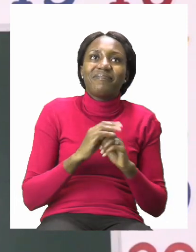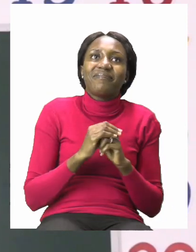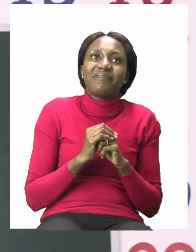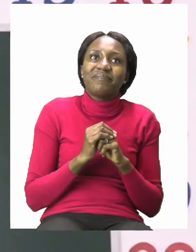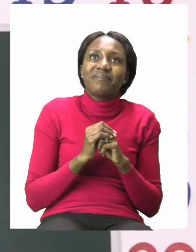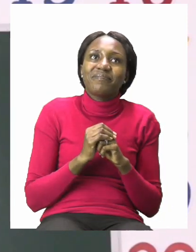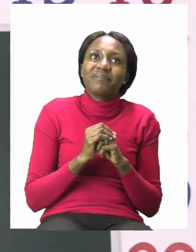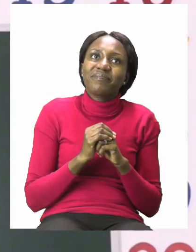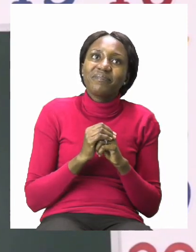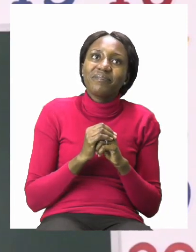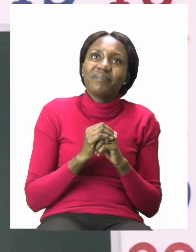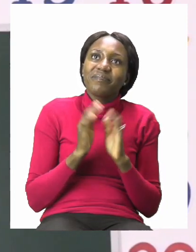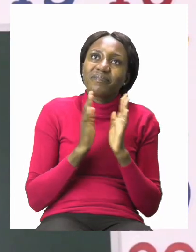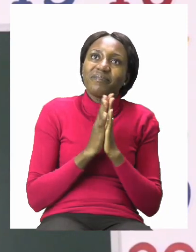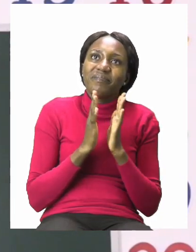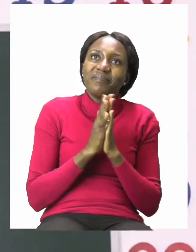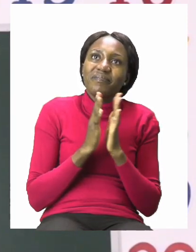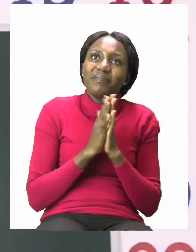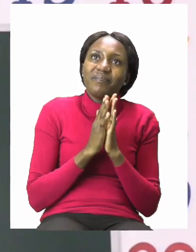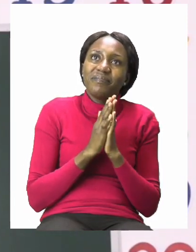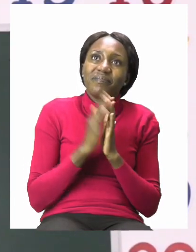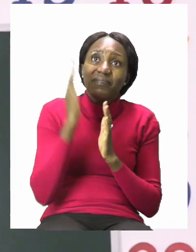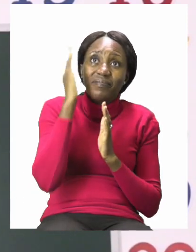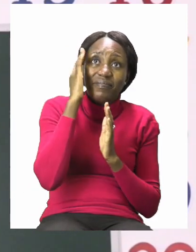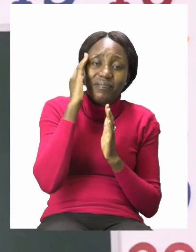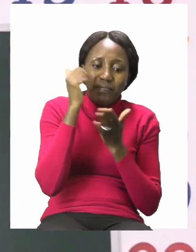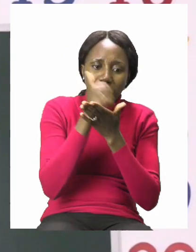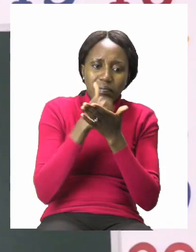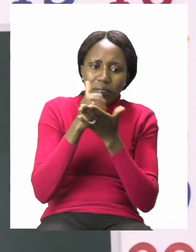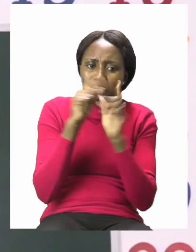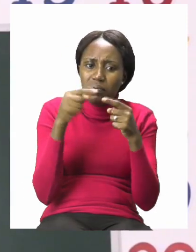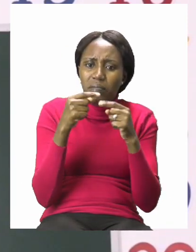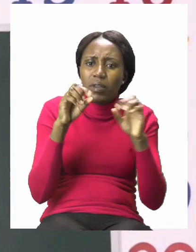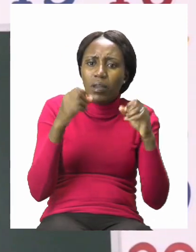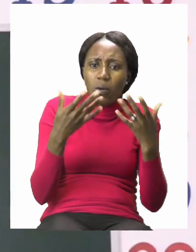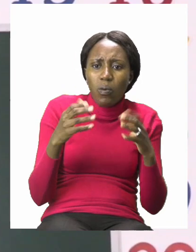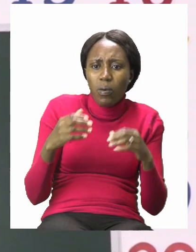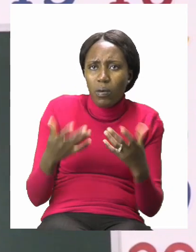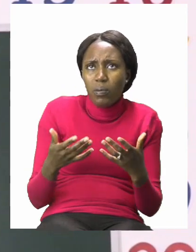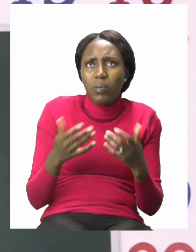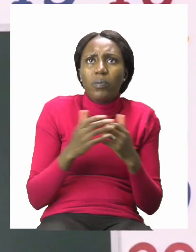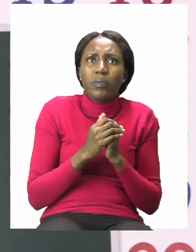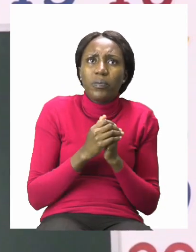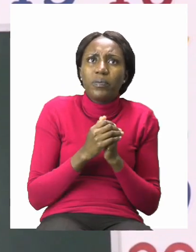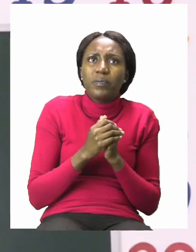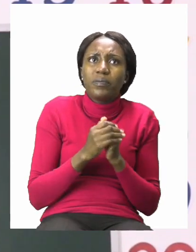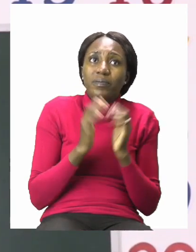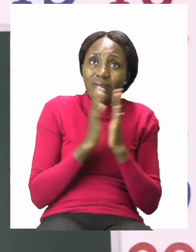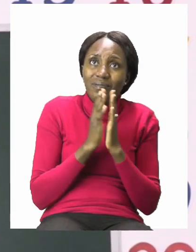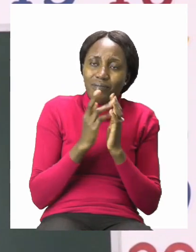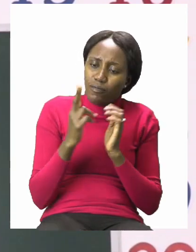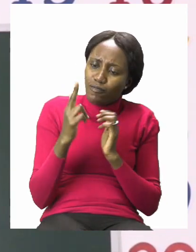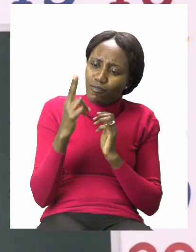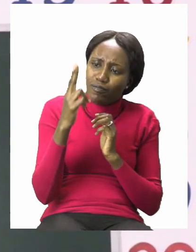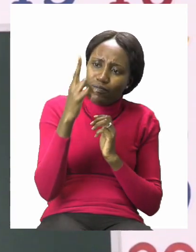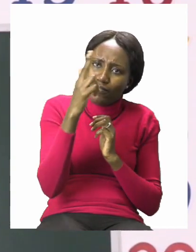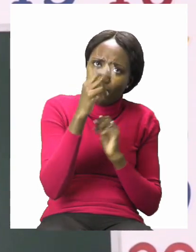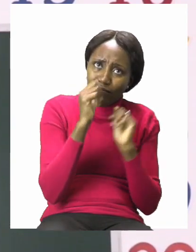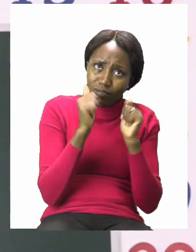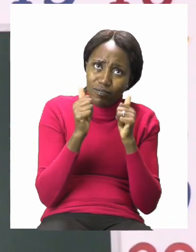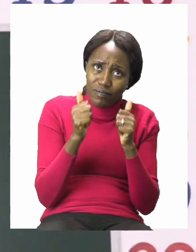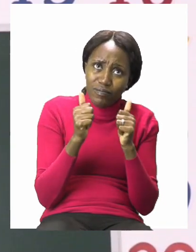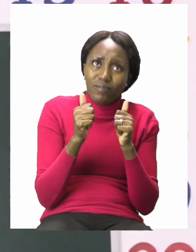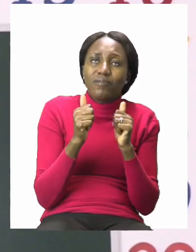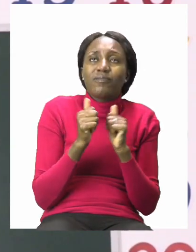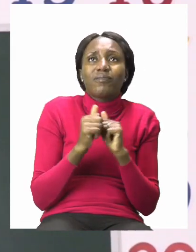Make sure you know exactly what is used for cleaning and how it's used. And make sure you cut neatly for your puzzle so you can